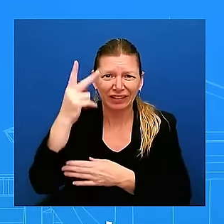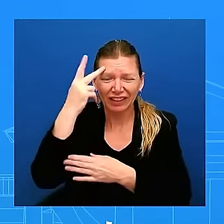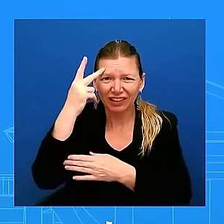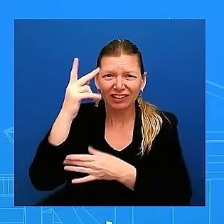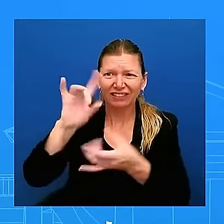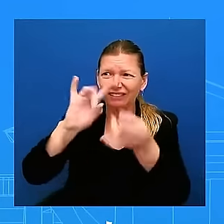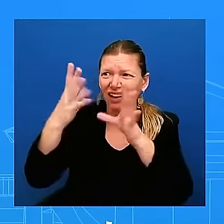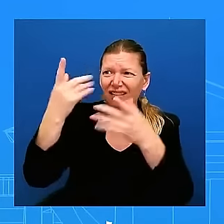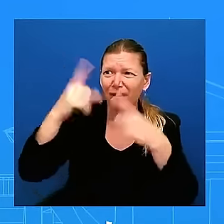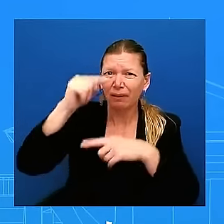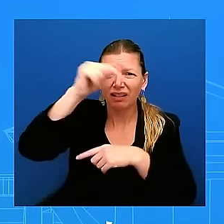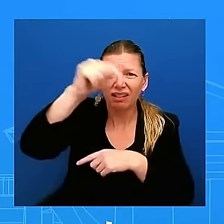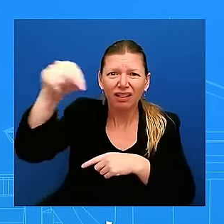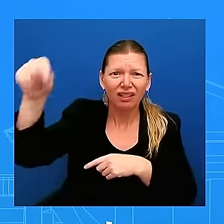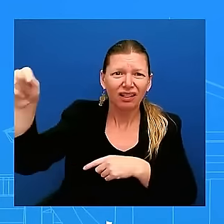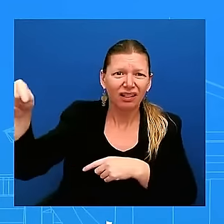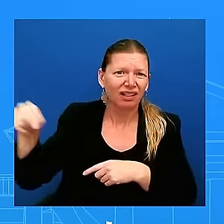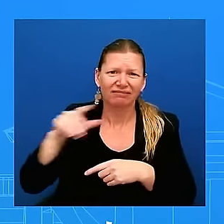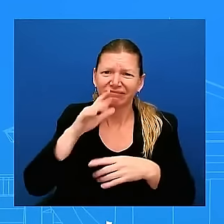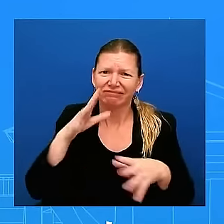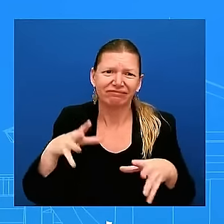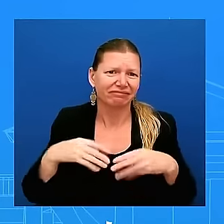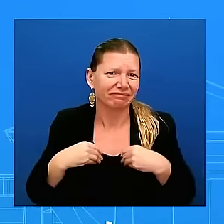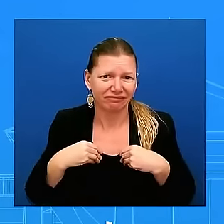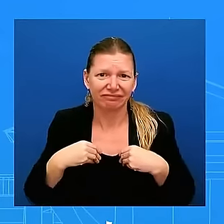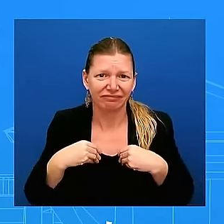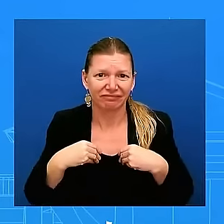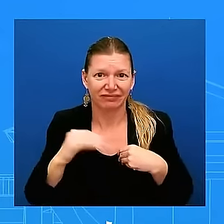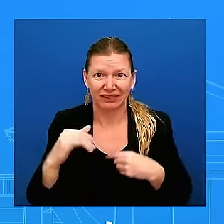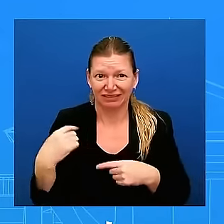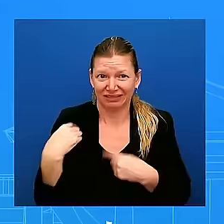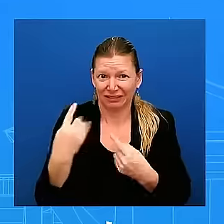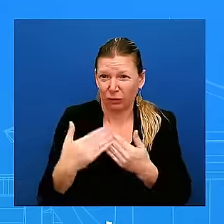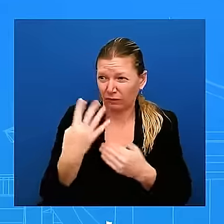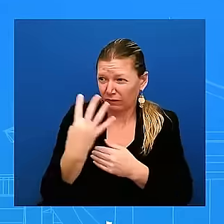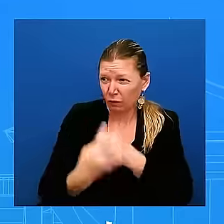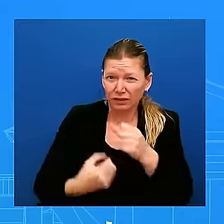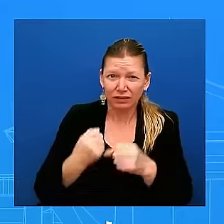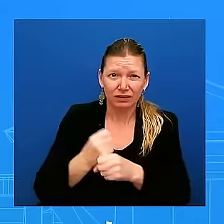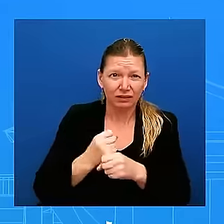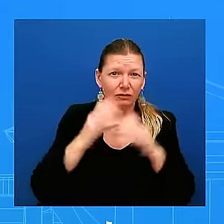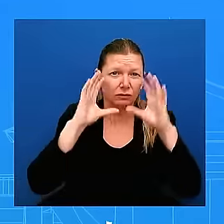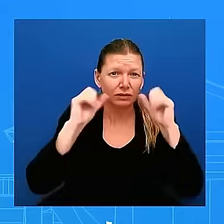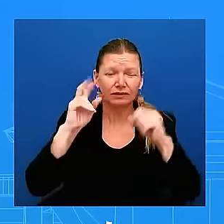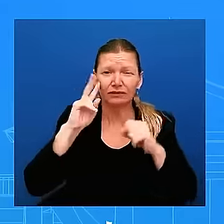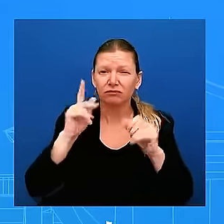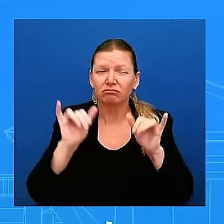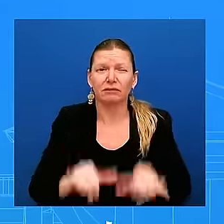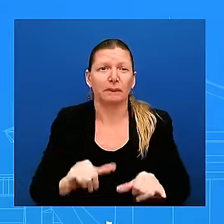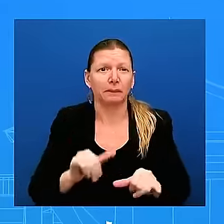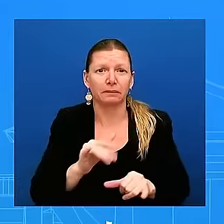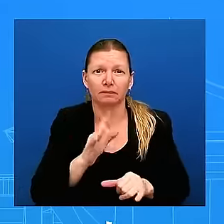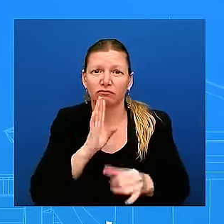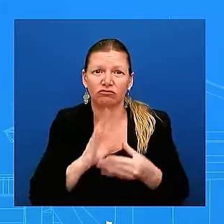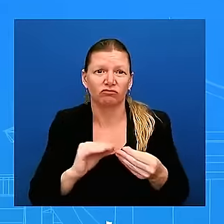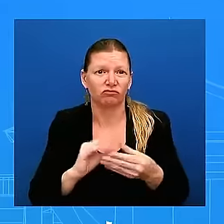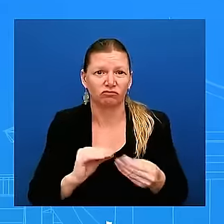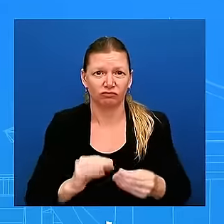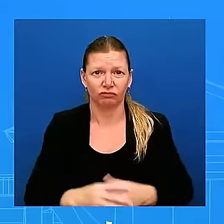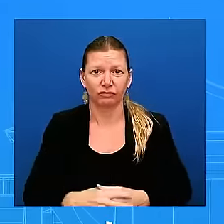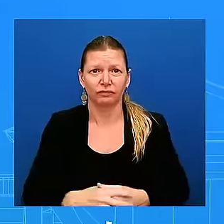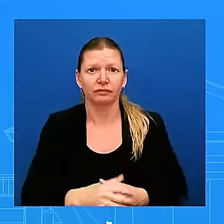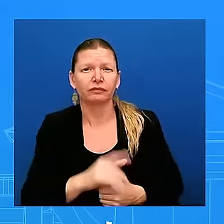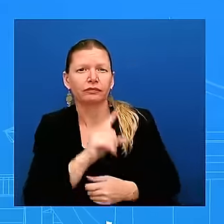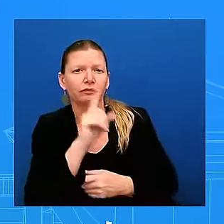okay thank you carina um a couple questions uh about brazil and then venezuela uh today the president had a